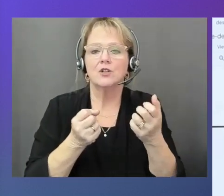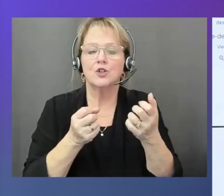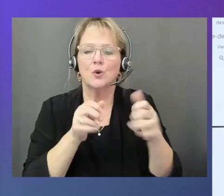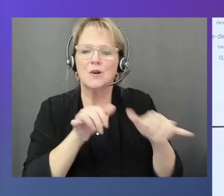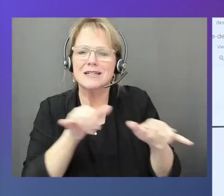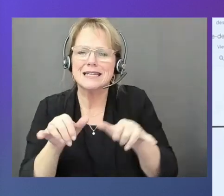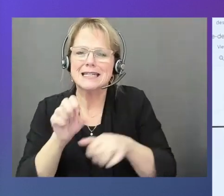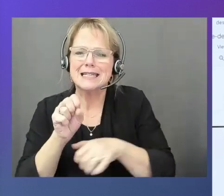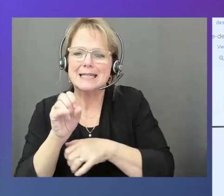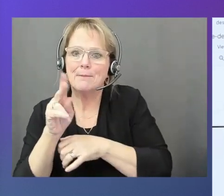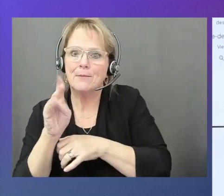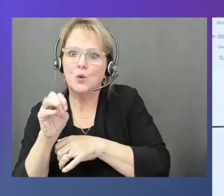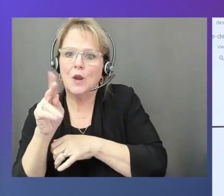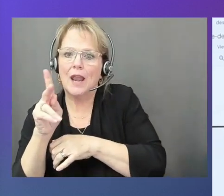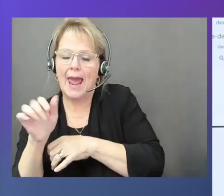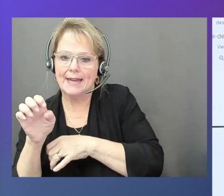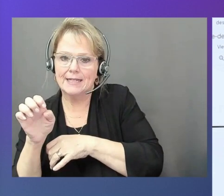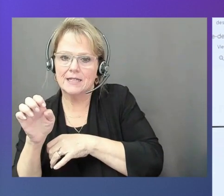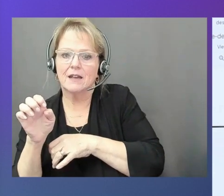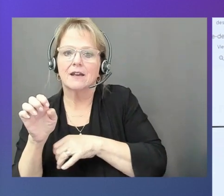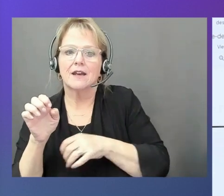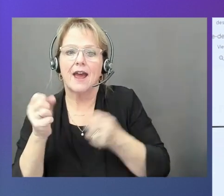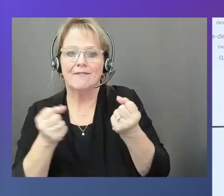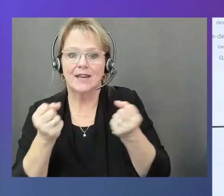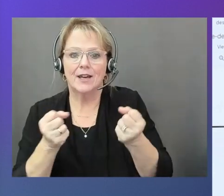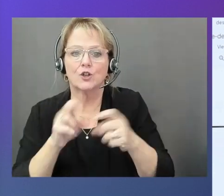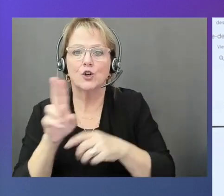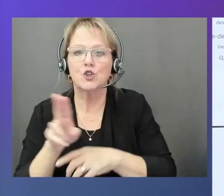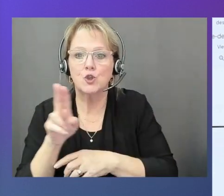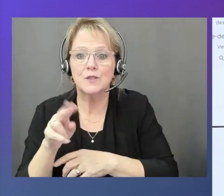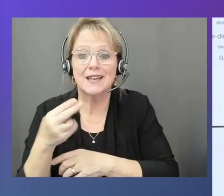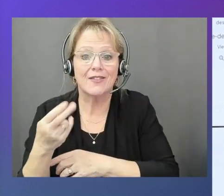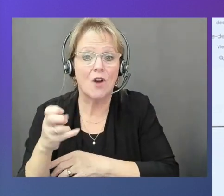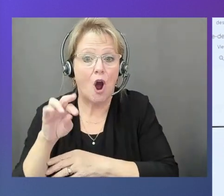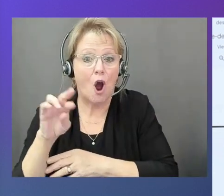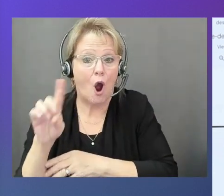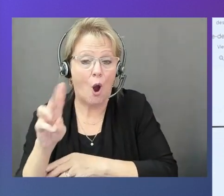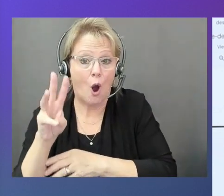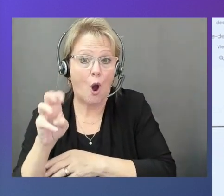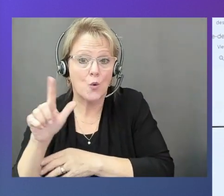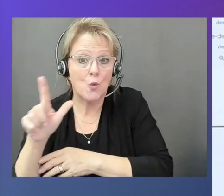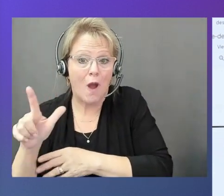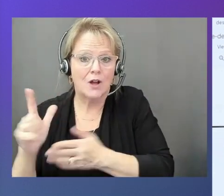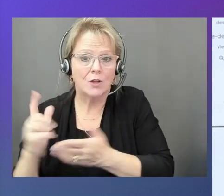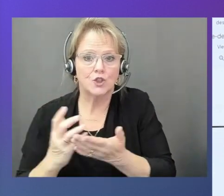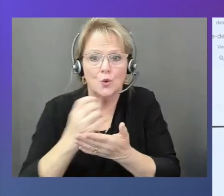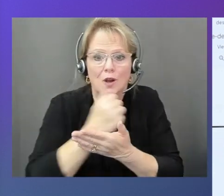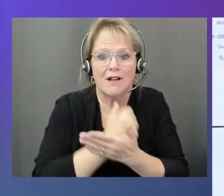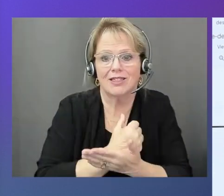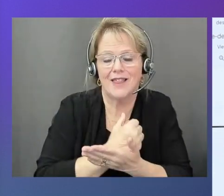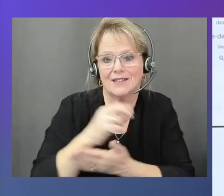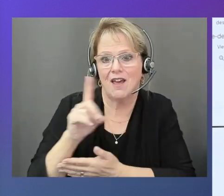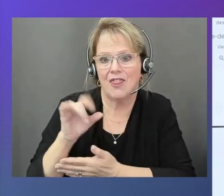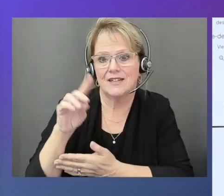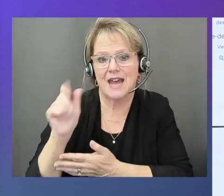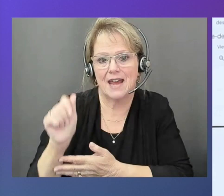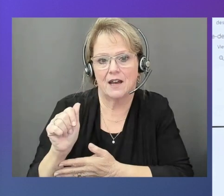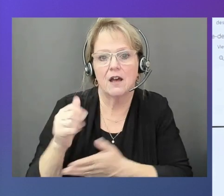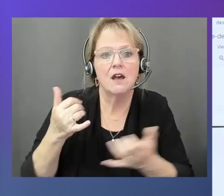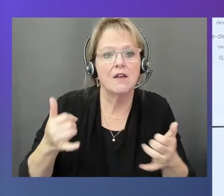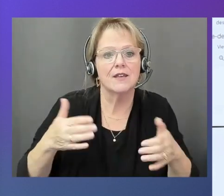But however, you are using the actual hardware to collect data. So this way you have a more